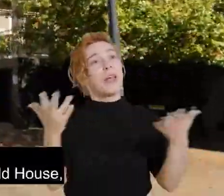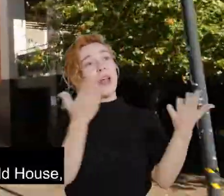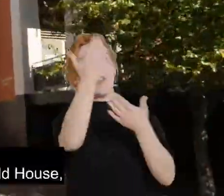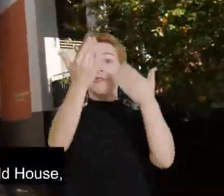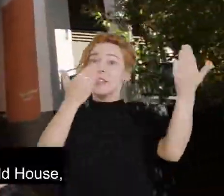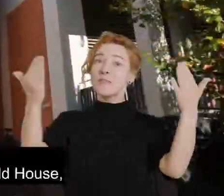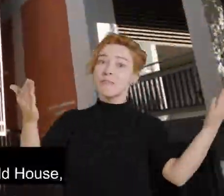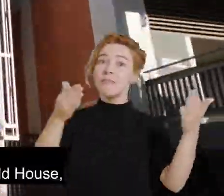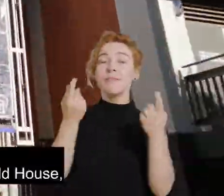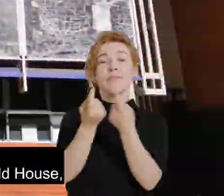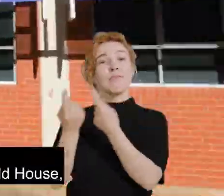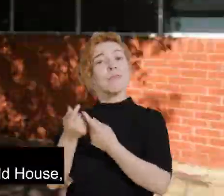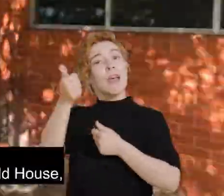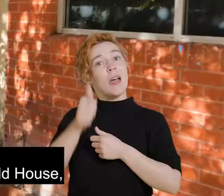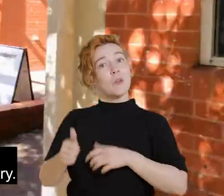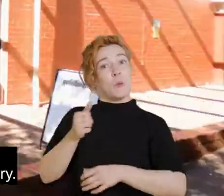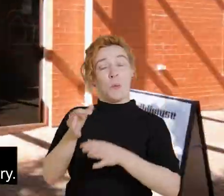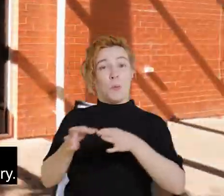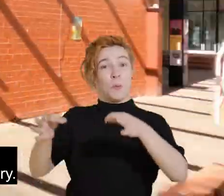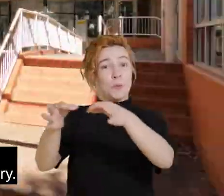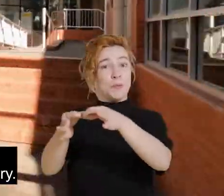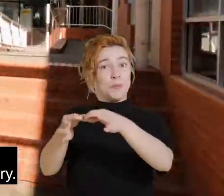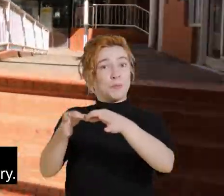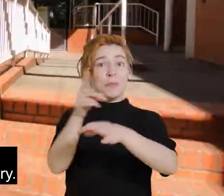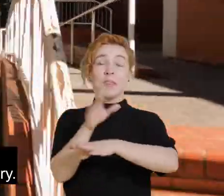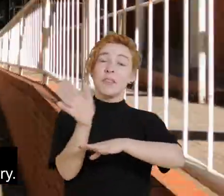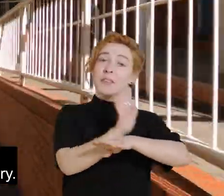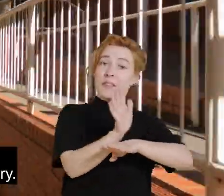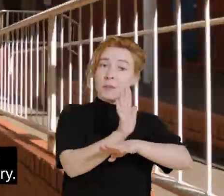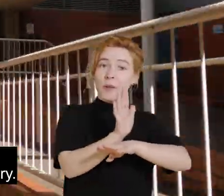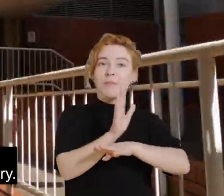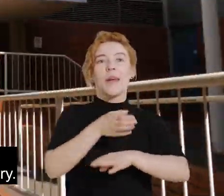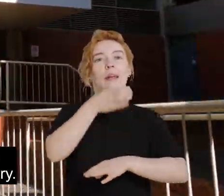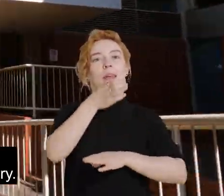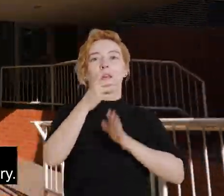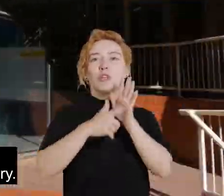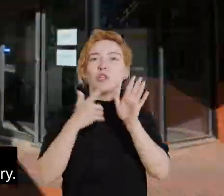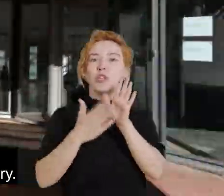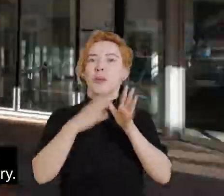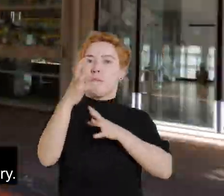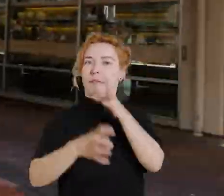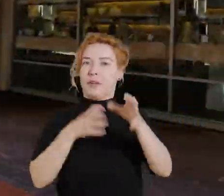Nexus Arts, Arts Organisation Guildhouse, the Mercury CX Cinema and the Jam Factory Gallery.